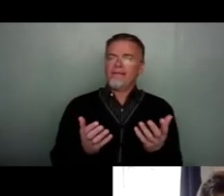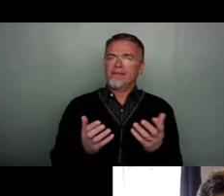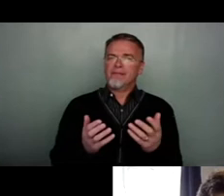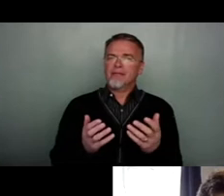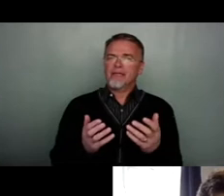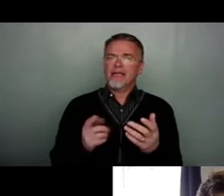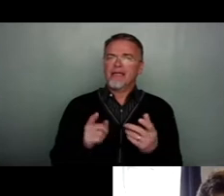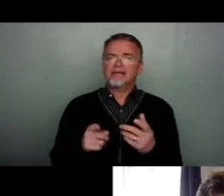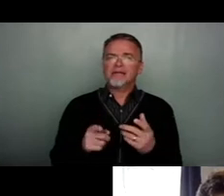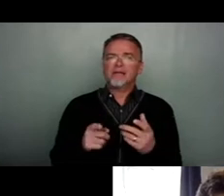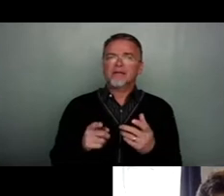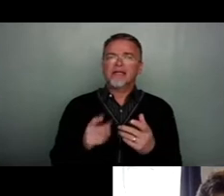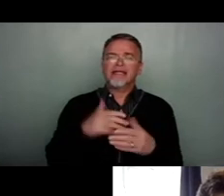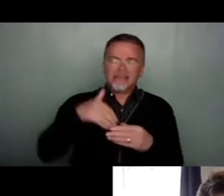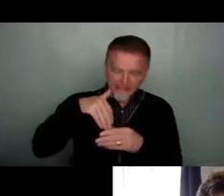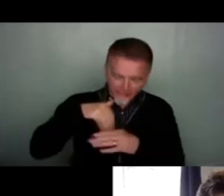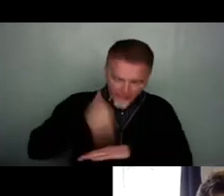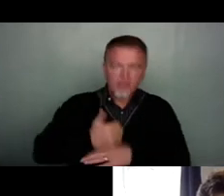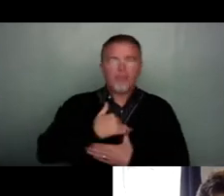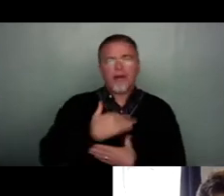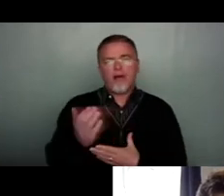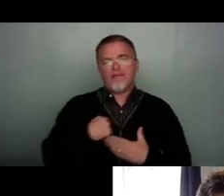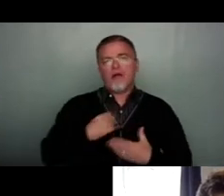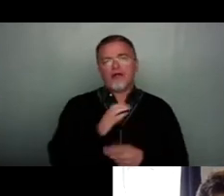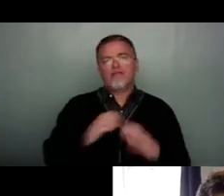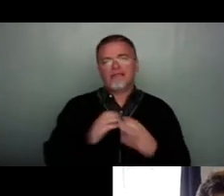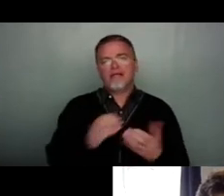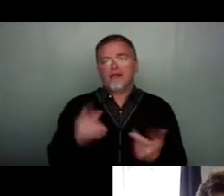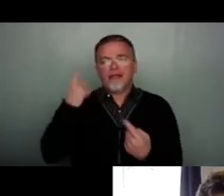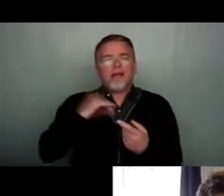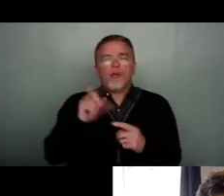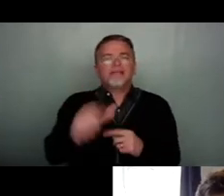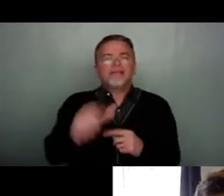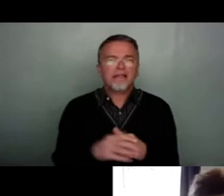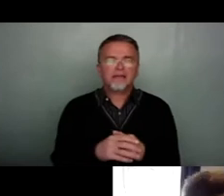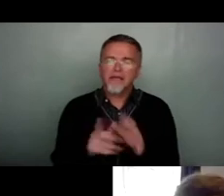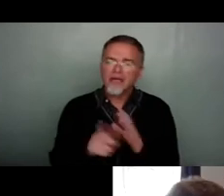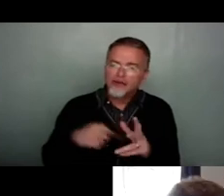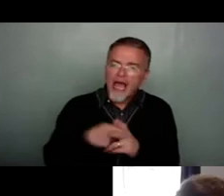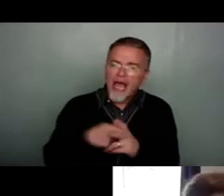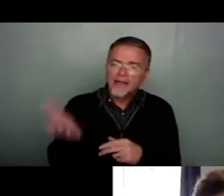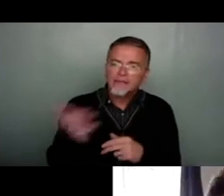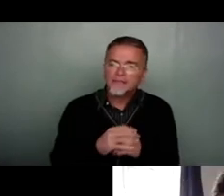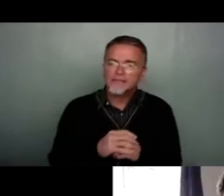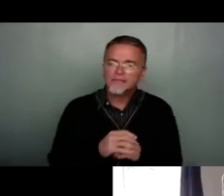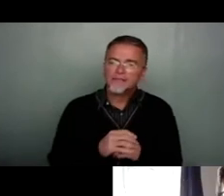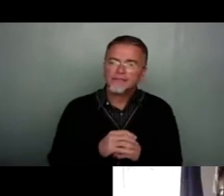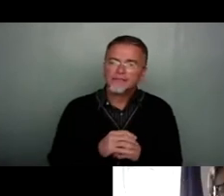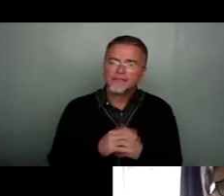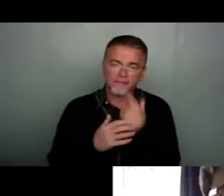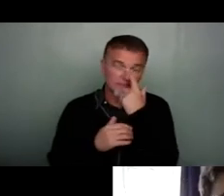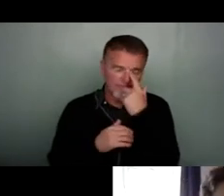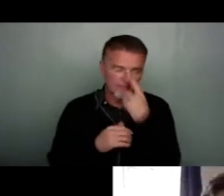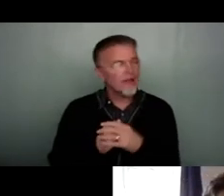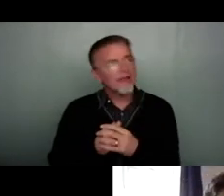it's an integral part of our conversation thinking about what we do next. Great, Jack. Yeah, I mean, I think the thing that came out of